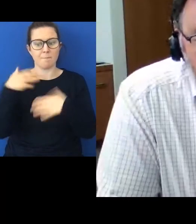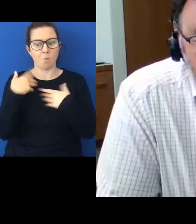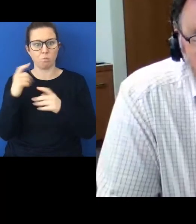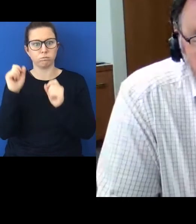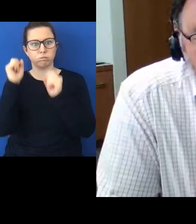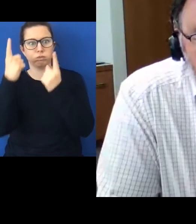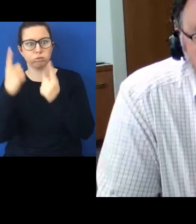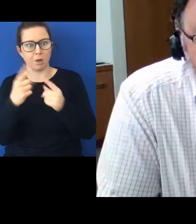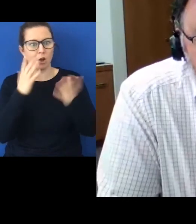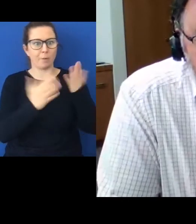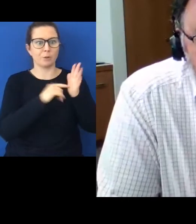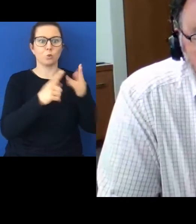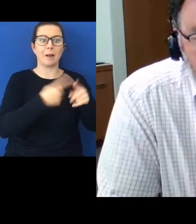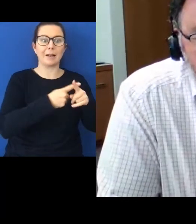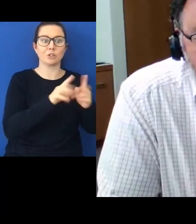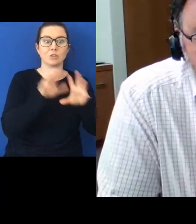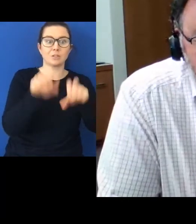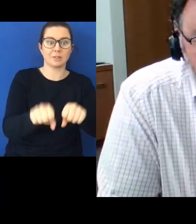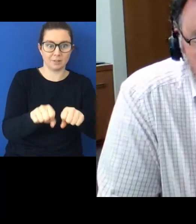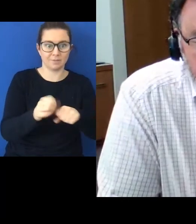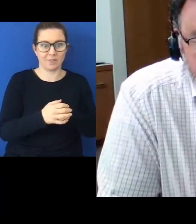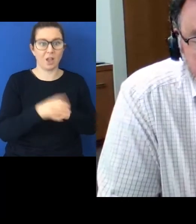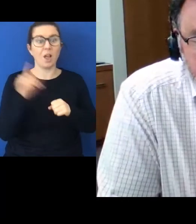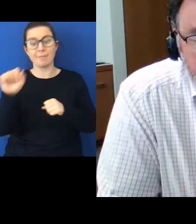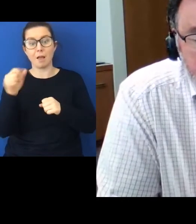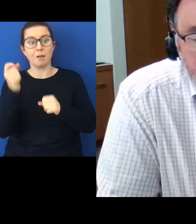primary focus of that literacy was, of course, the Bible.